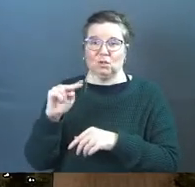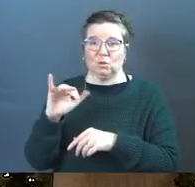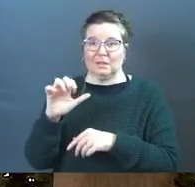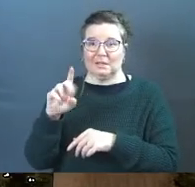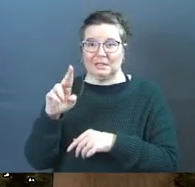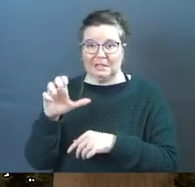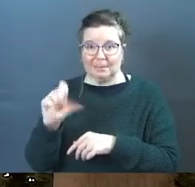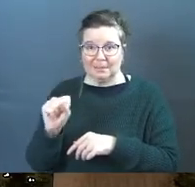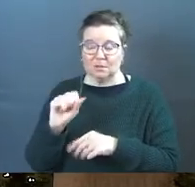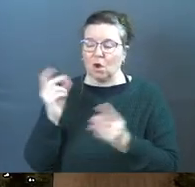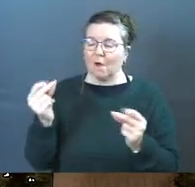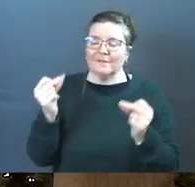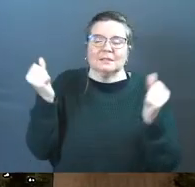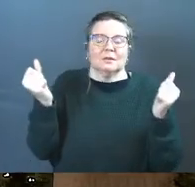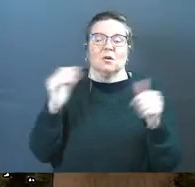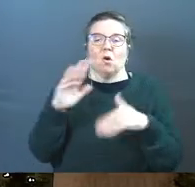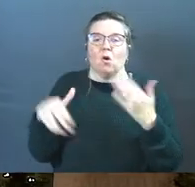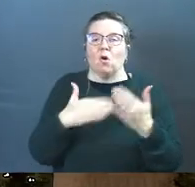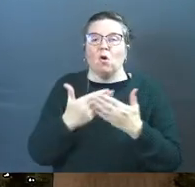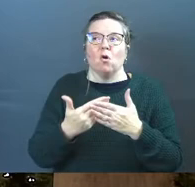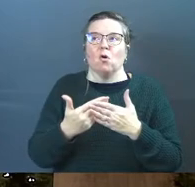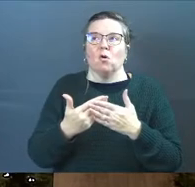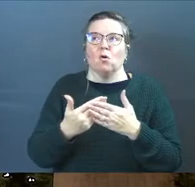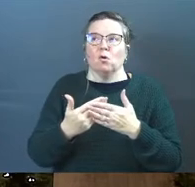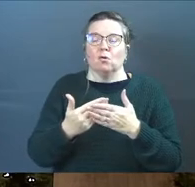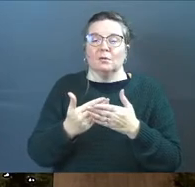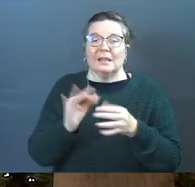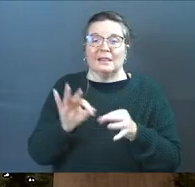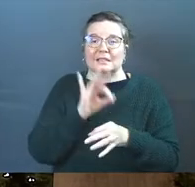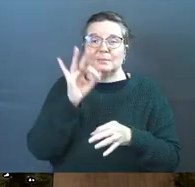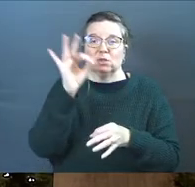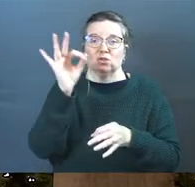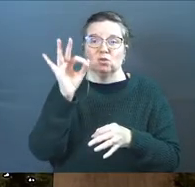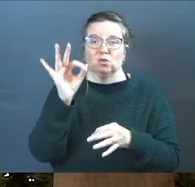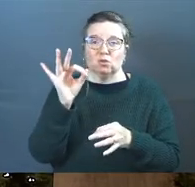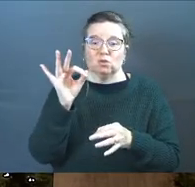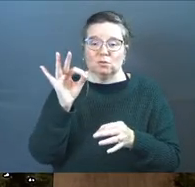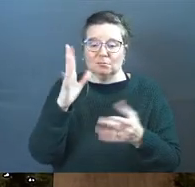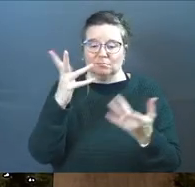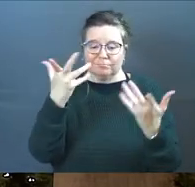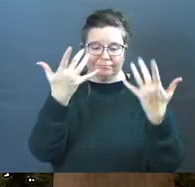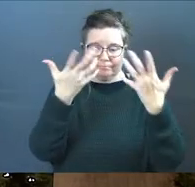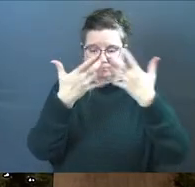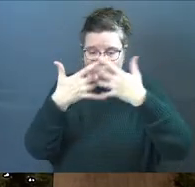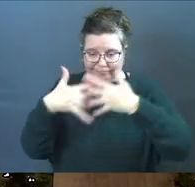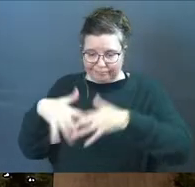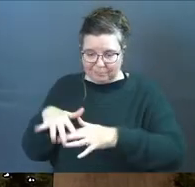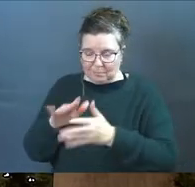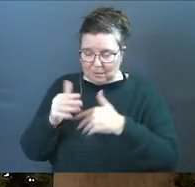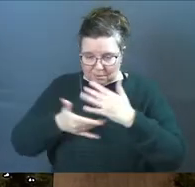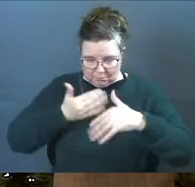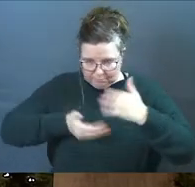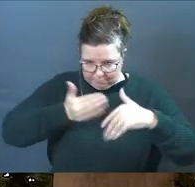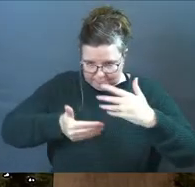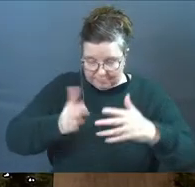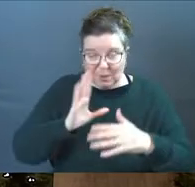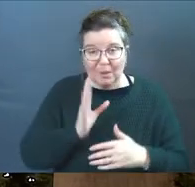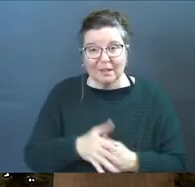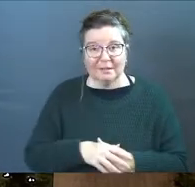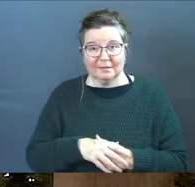Nicodemus all of a sudden all the the spiritual cogs will just go into motion right